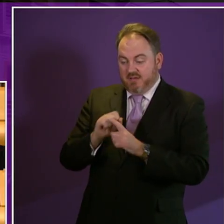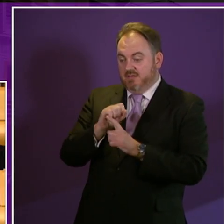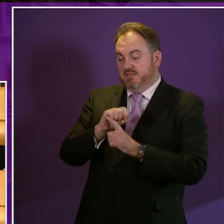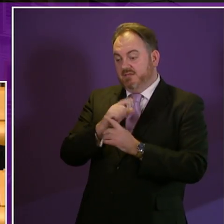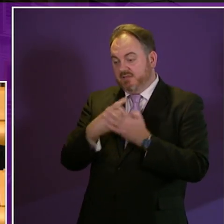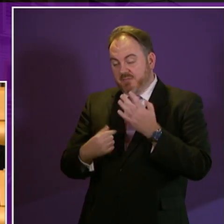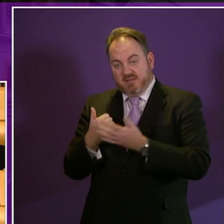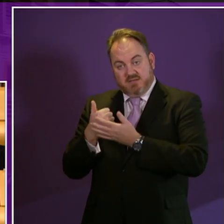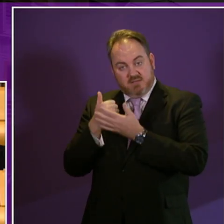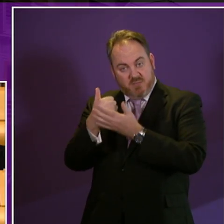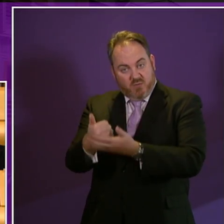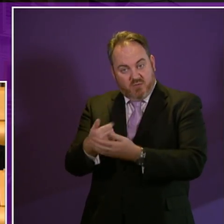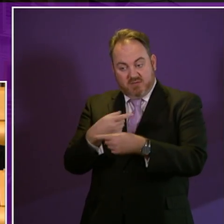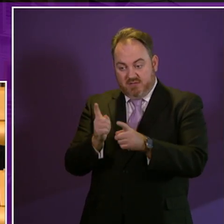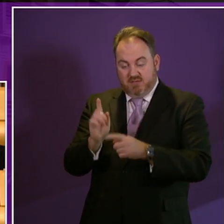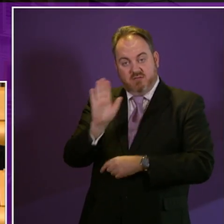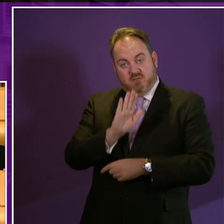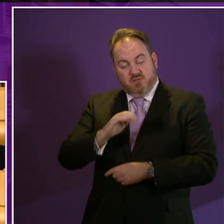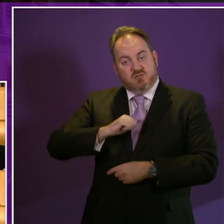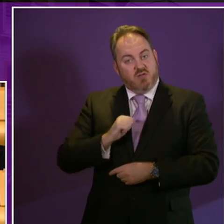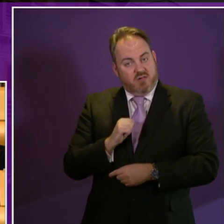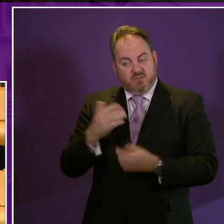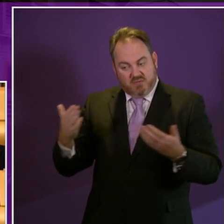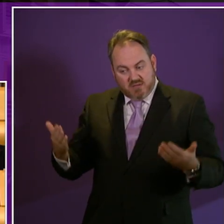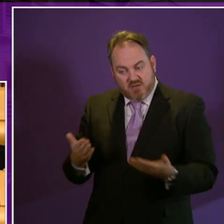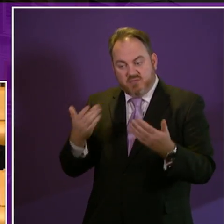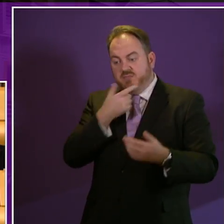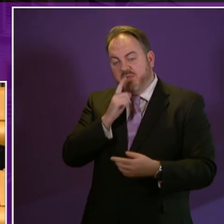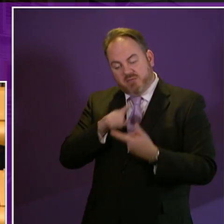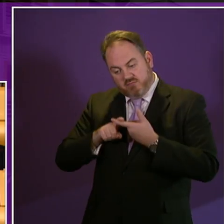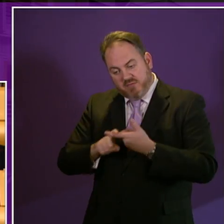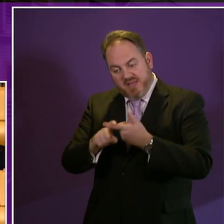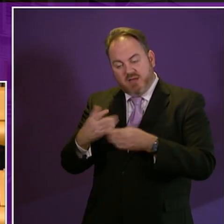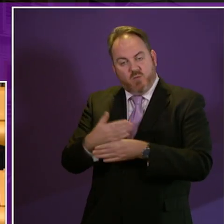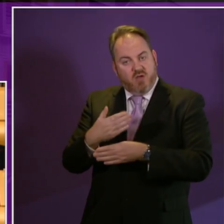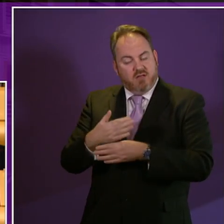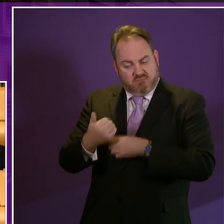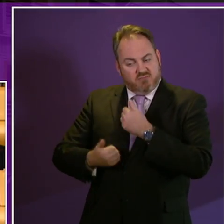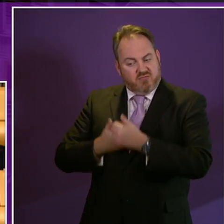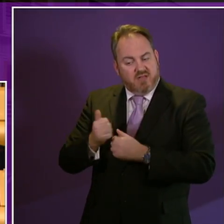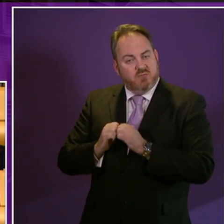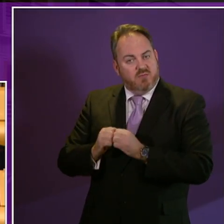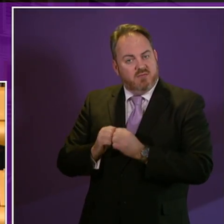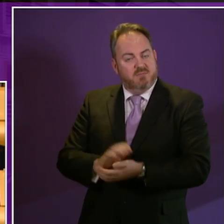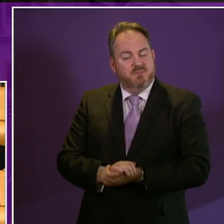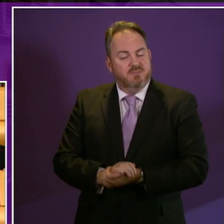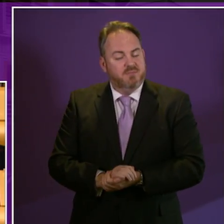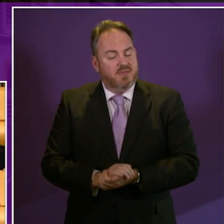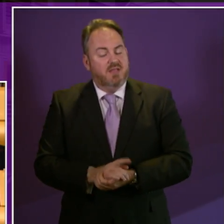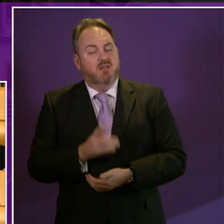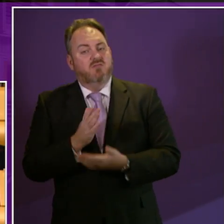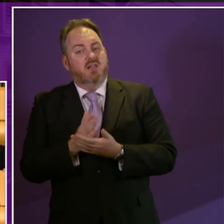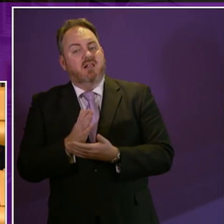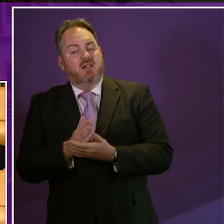in Scotland to ensure that people can stay in work is laudable and I look forward to working with the government to achieve this when the full devolved